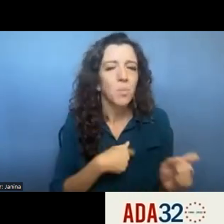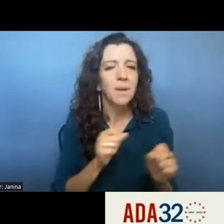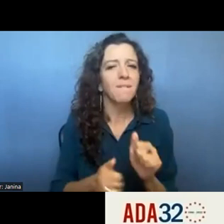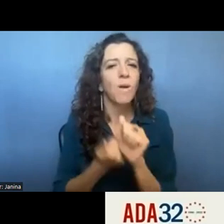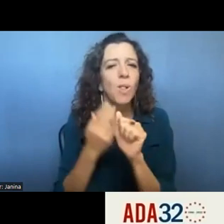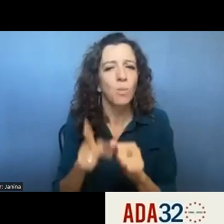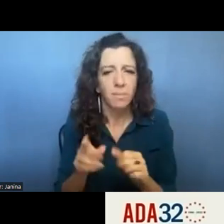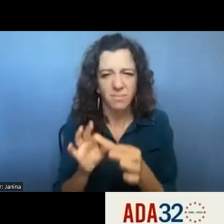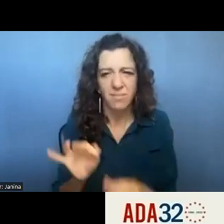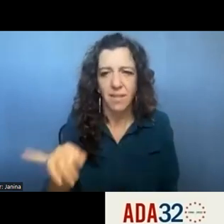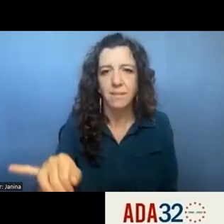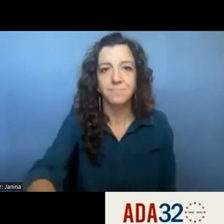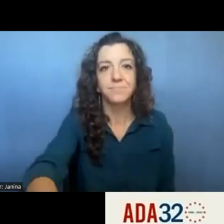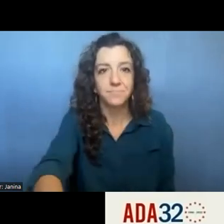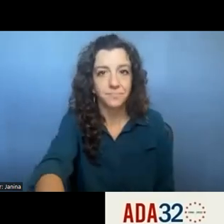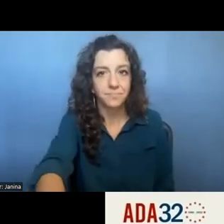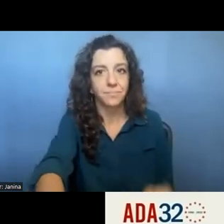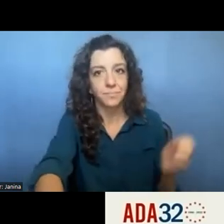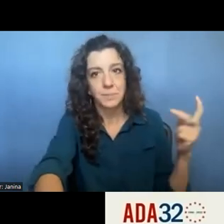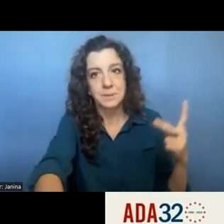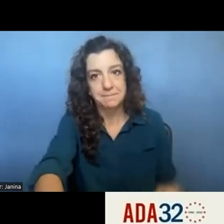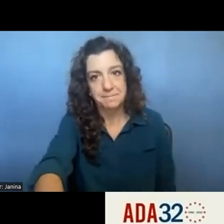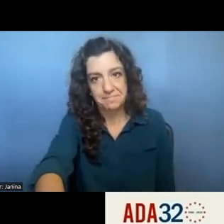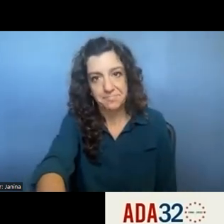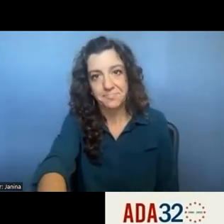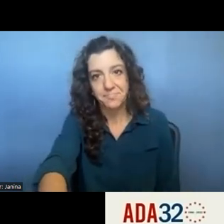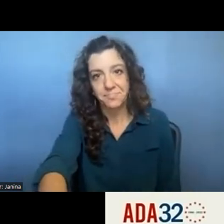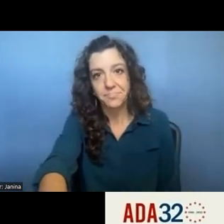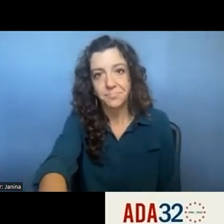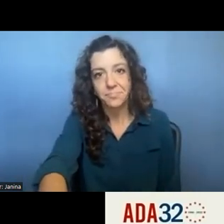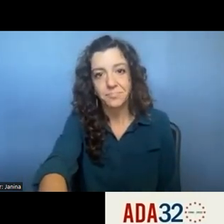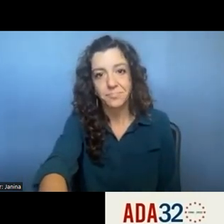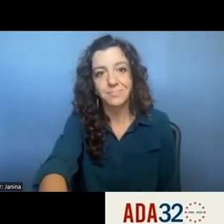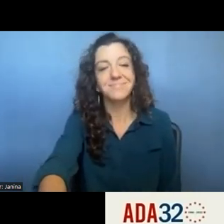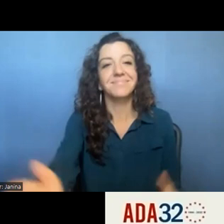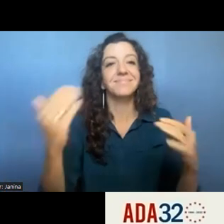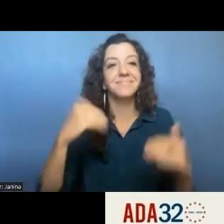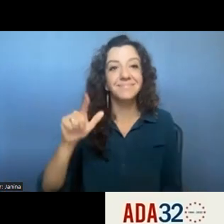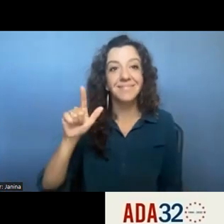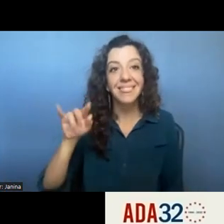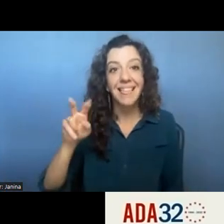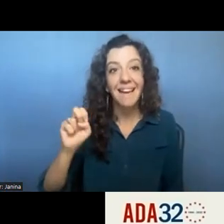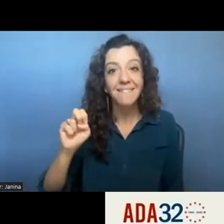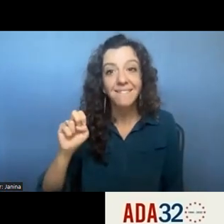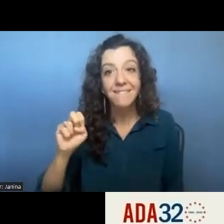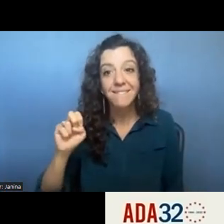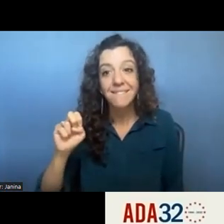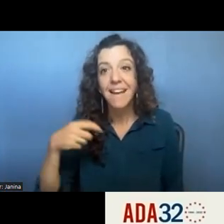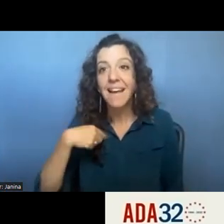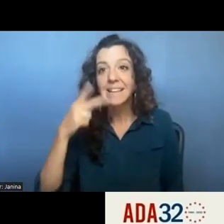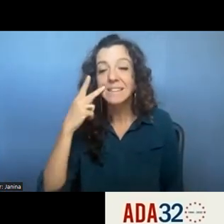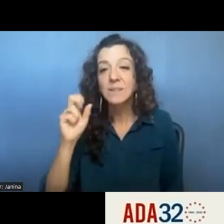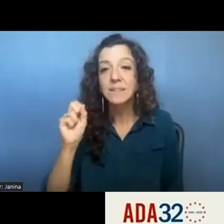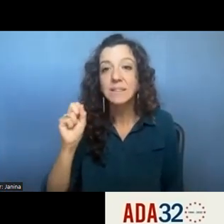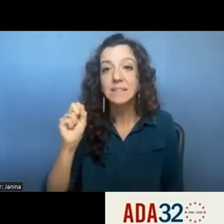on that one let's go to a live line we have cindy soto we'll unmute your